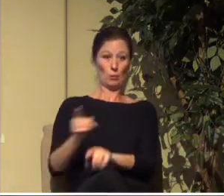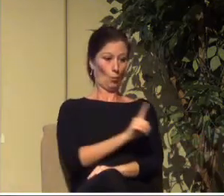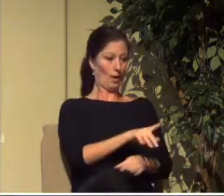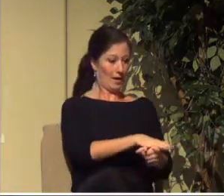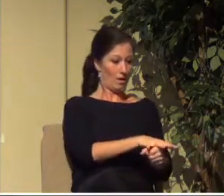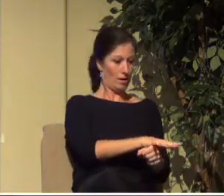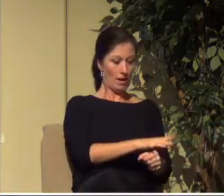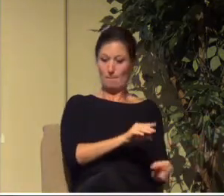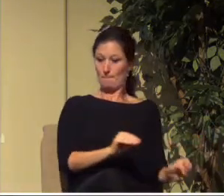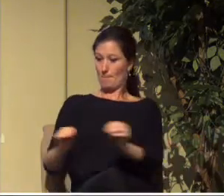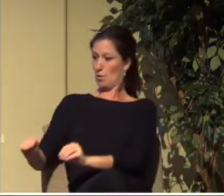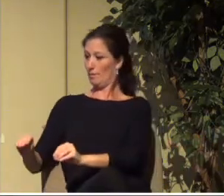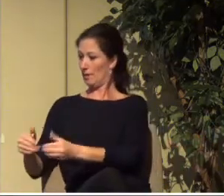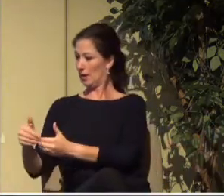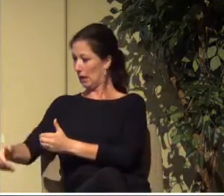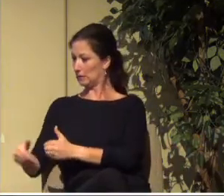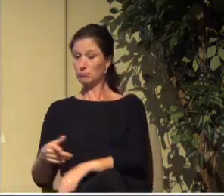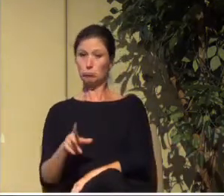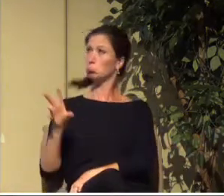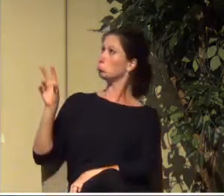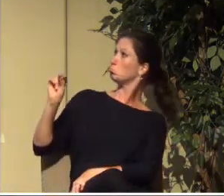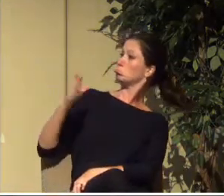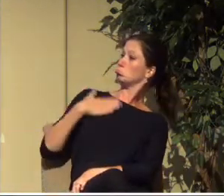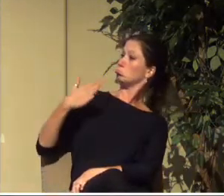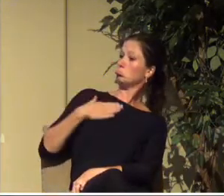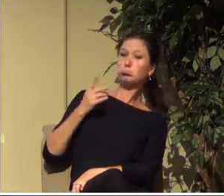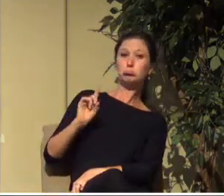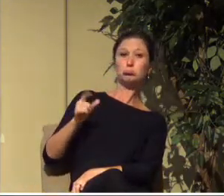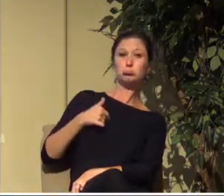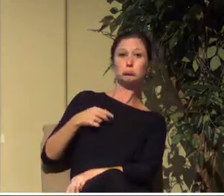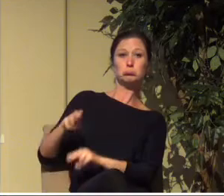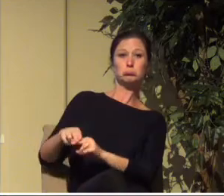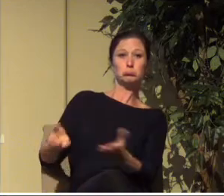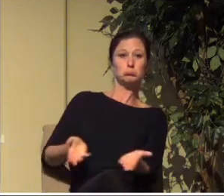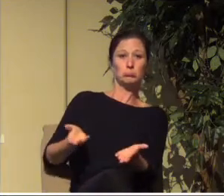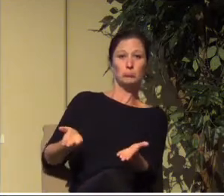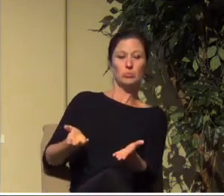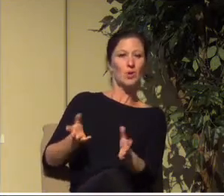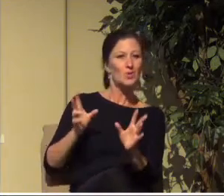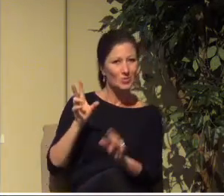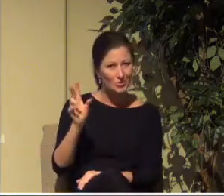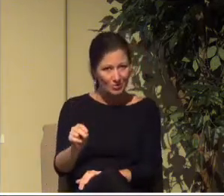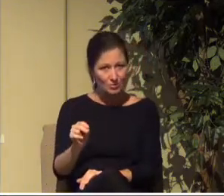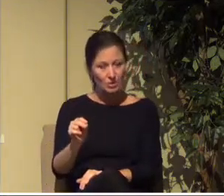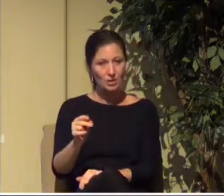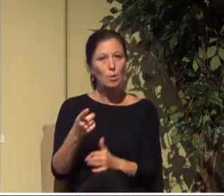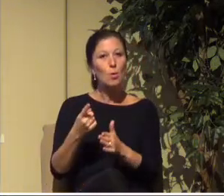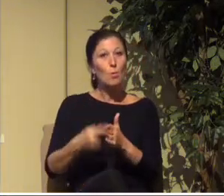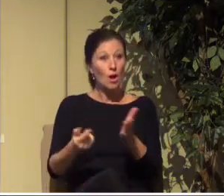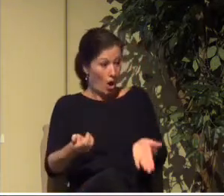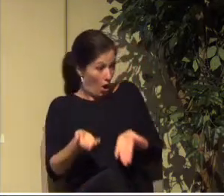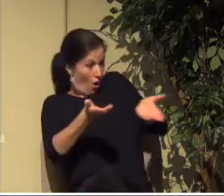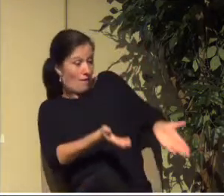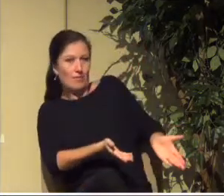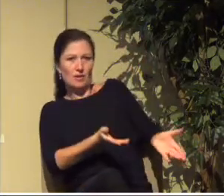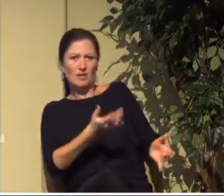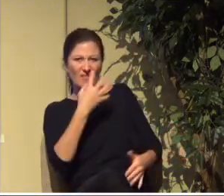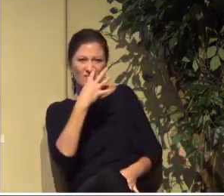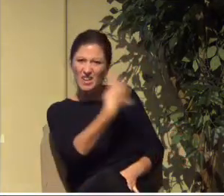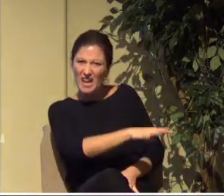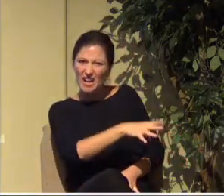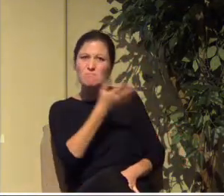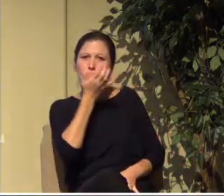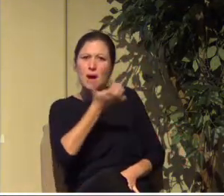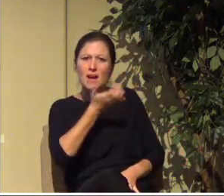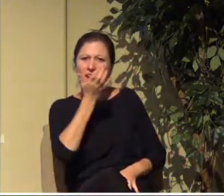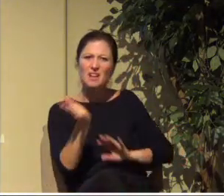That's what he thinks He's like no I'm happy where I am thanks No no no What he's being offered is Hey forget the mud pies You can have